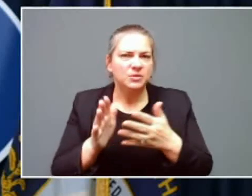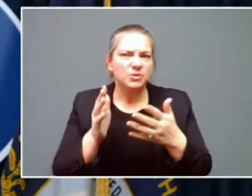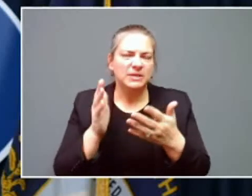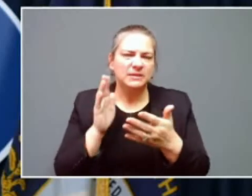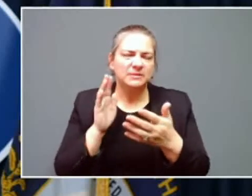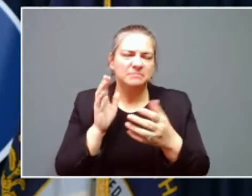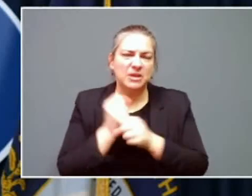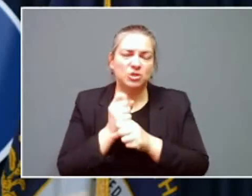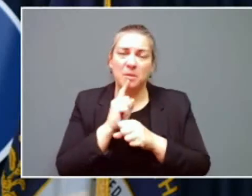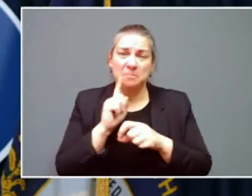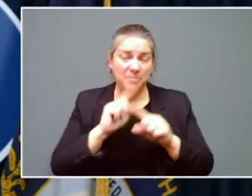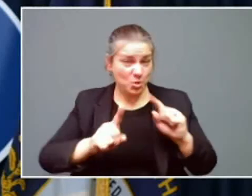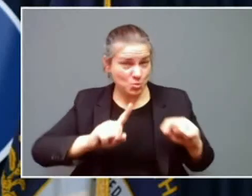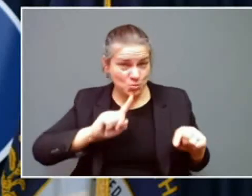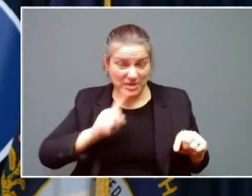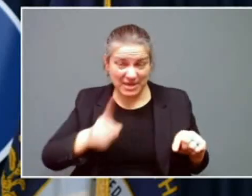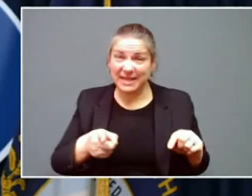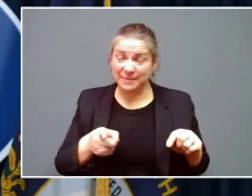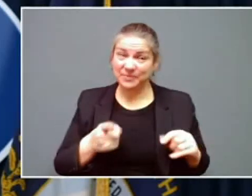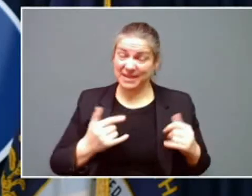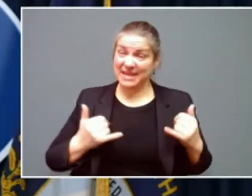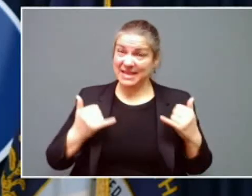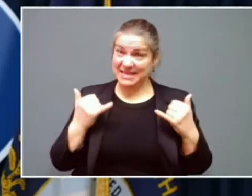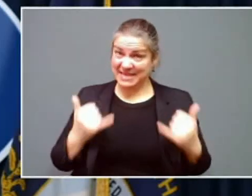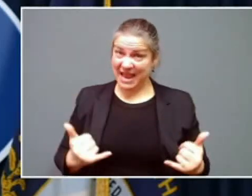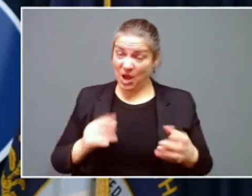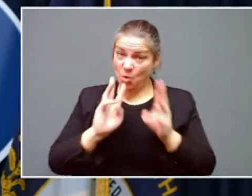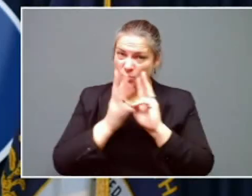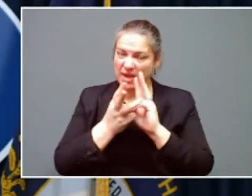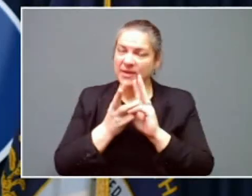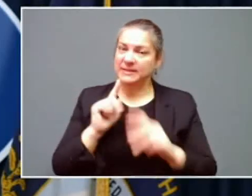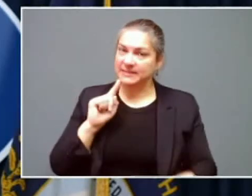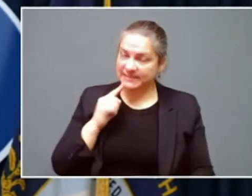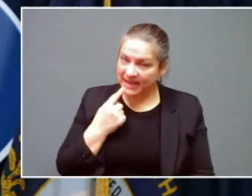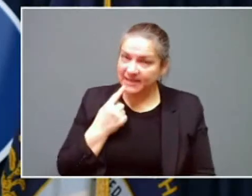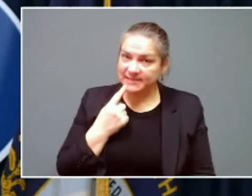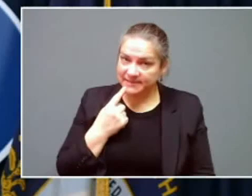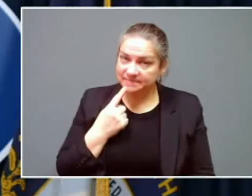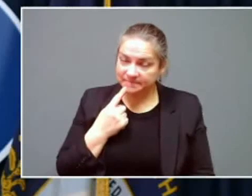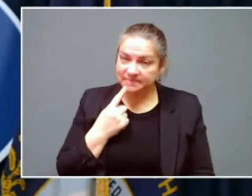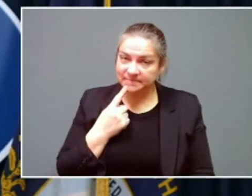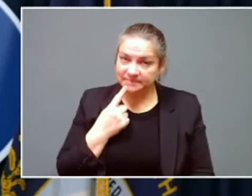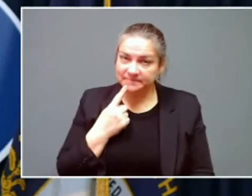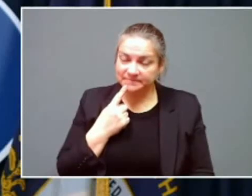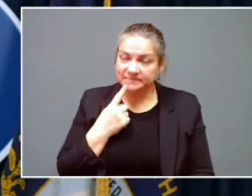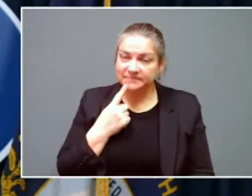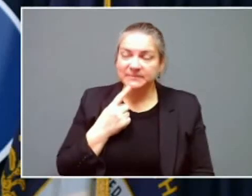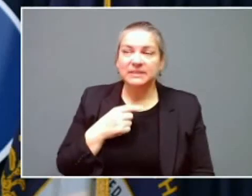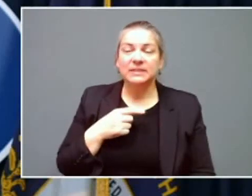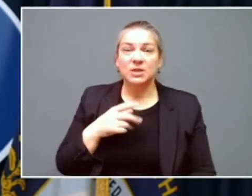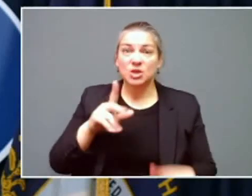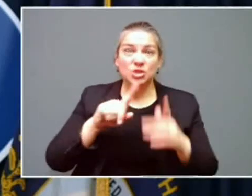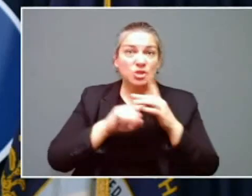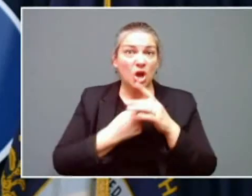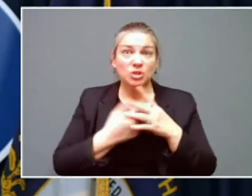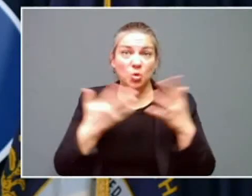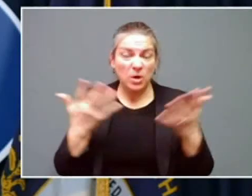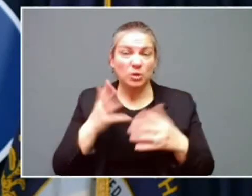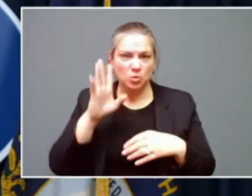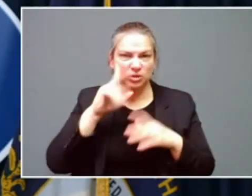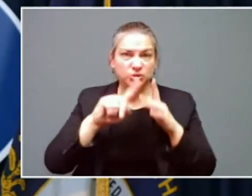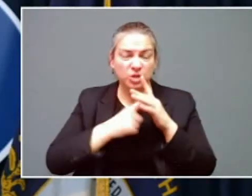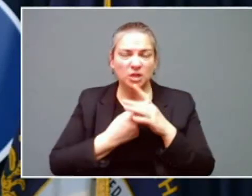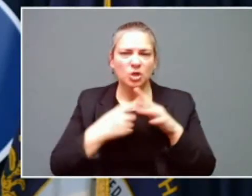a difficult type of weather system to deal with. It begins with rain, and then it steadily